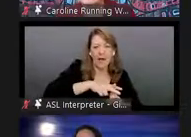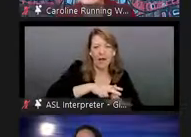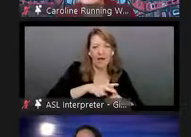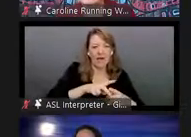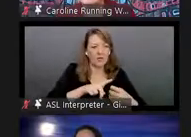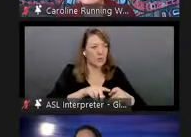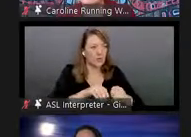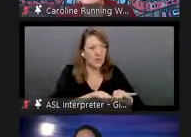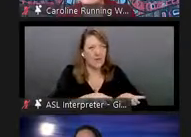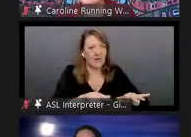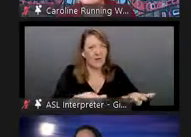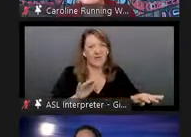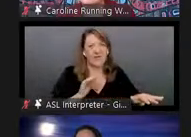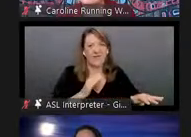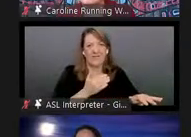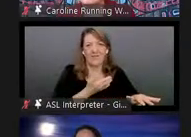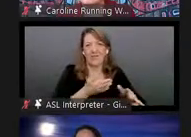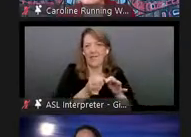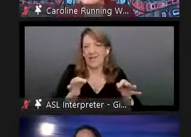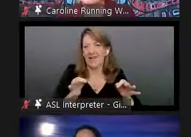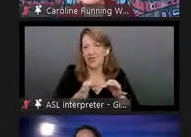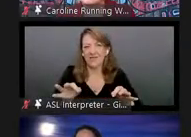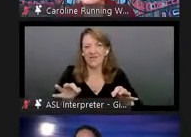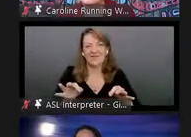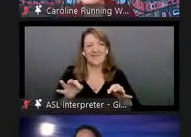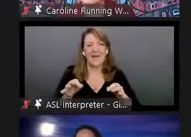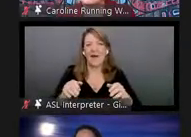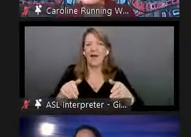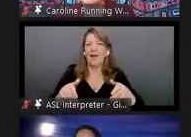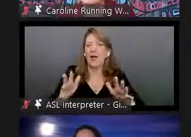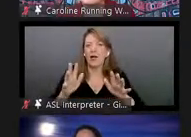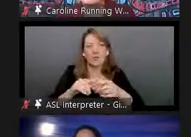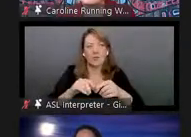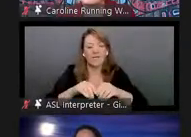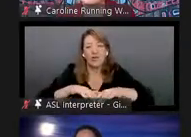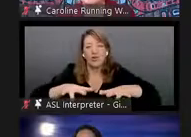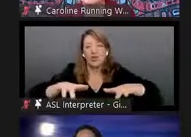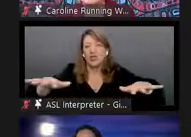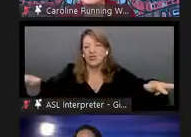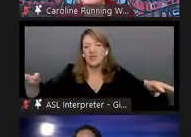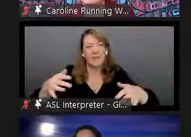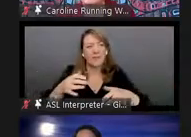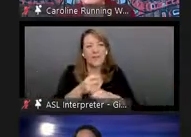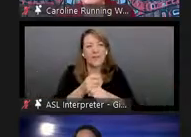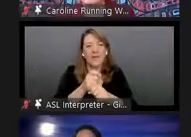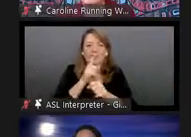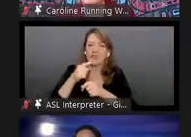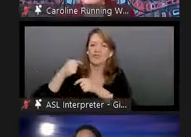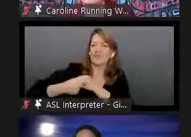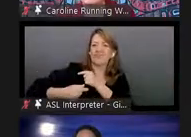our own languages and also the, um, allowing them to flourish and ensuring intergenerational transmission.